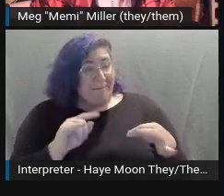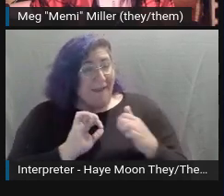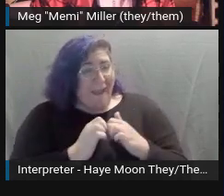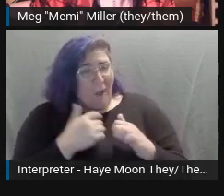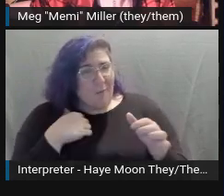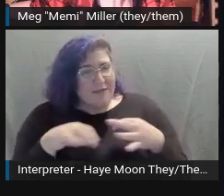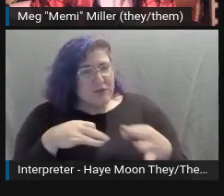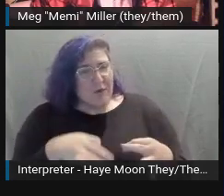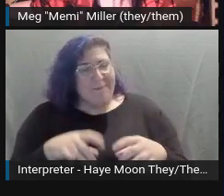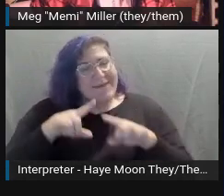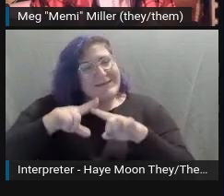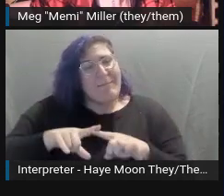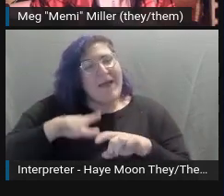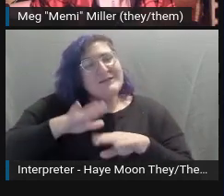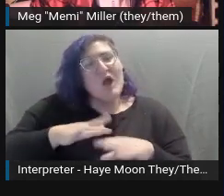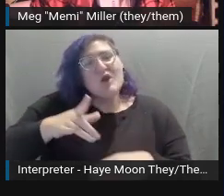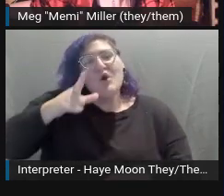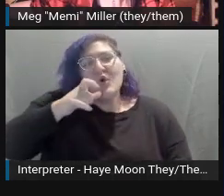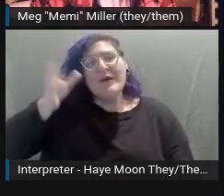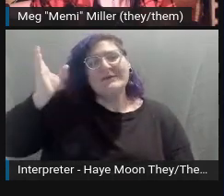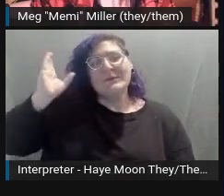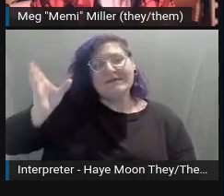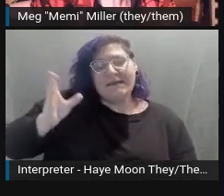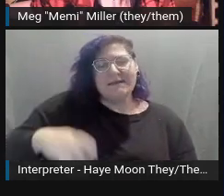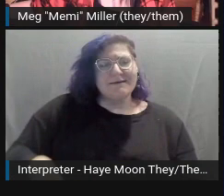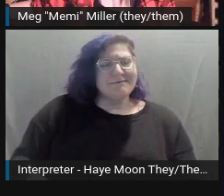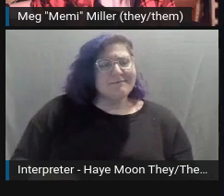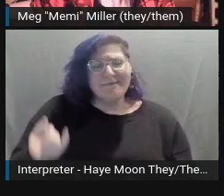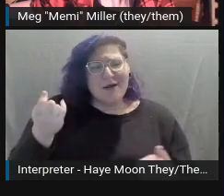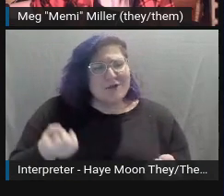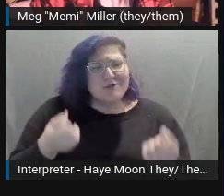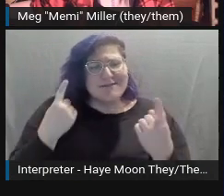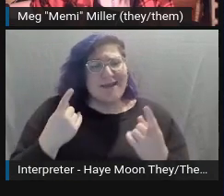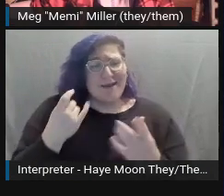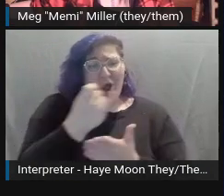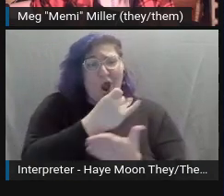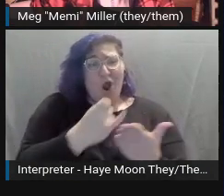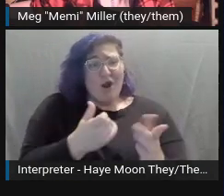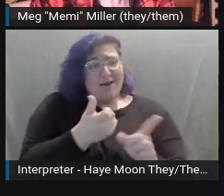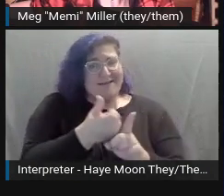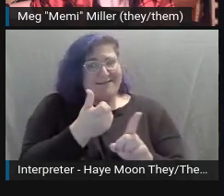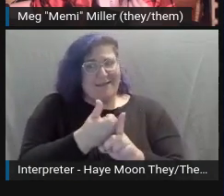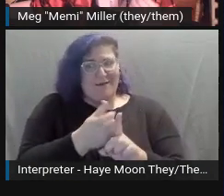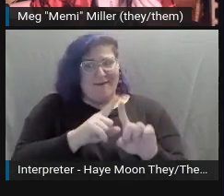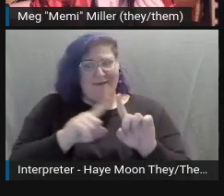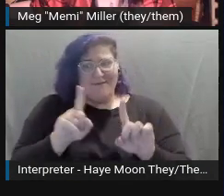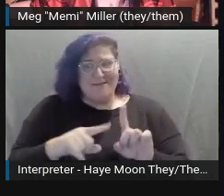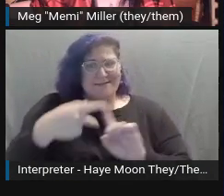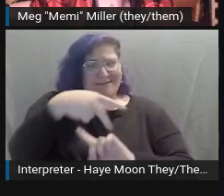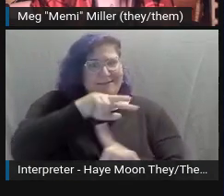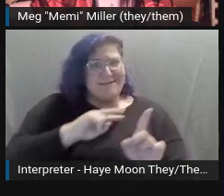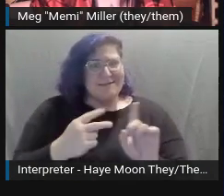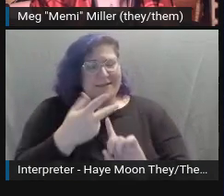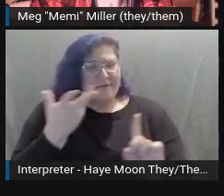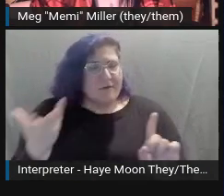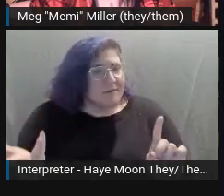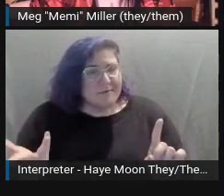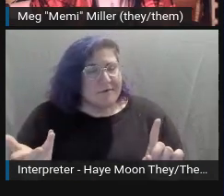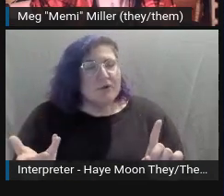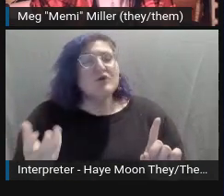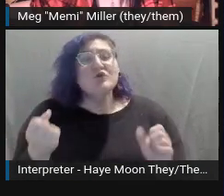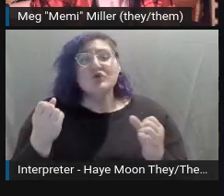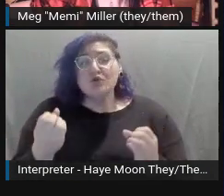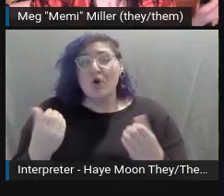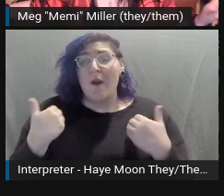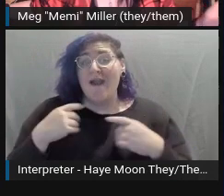With art being subjective and interpretive in and of itself, having subjective alt text based on the writer's interpretation is only going to be natural.